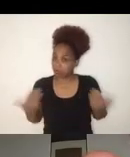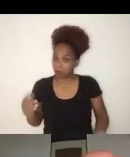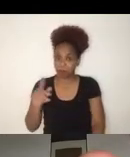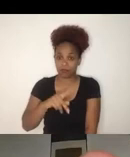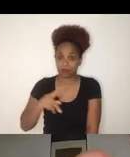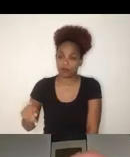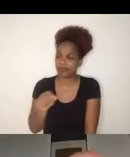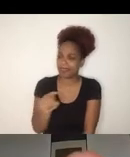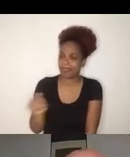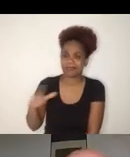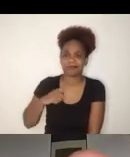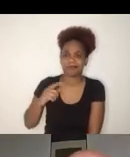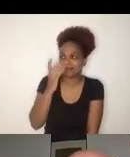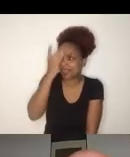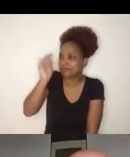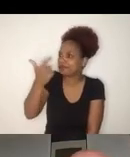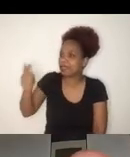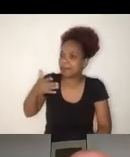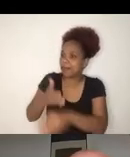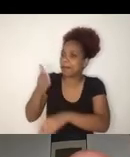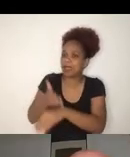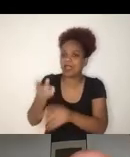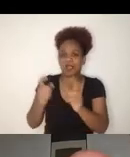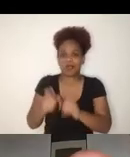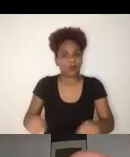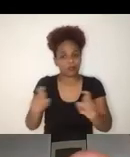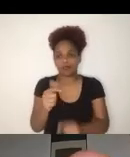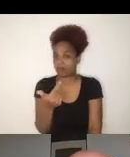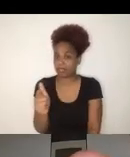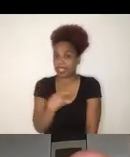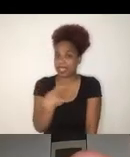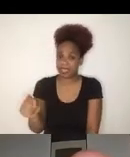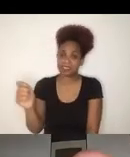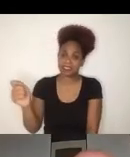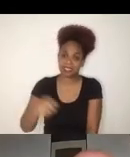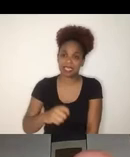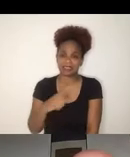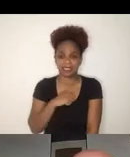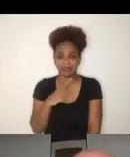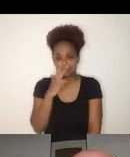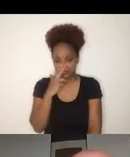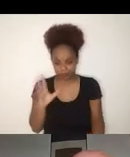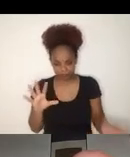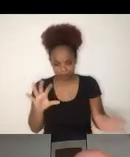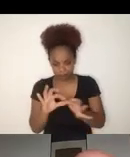computers to move to digital education, distance education, e-learning, etc.